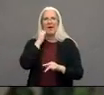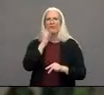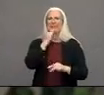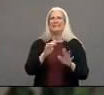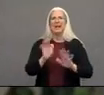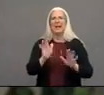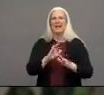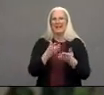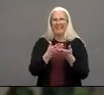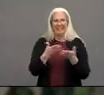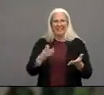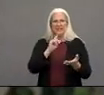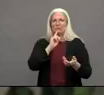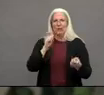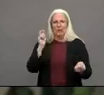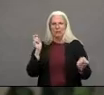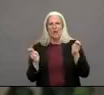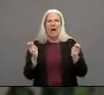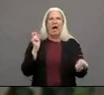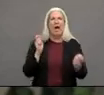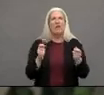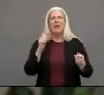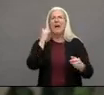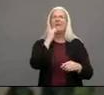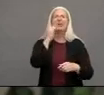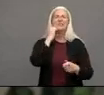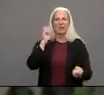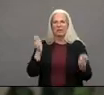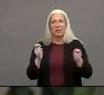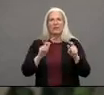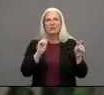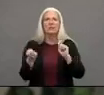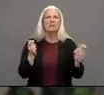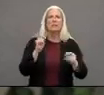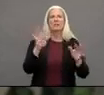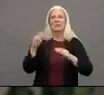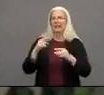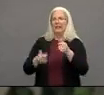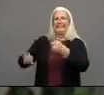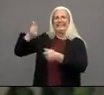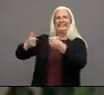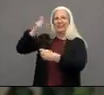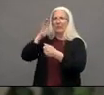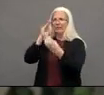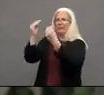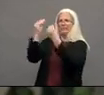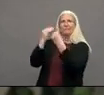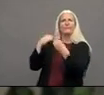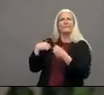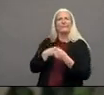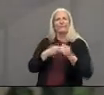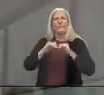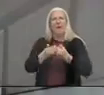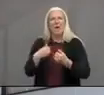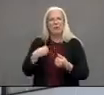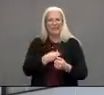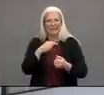would just take the instructions from leadership on how to proceed based on how the virus was spreading in the community